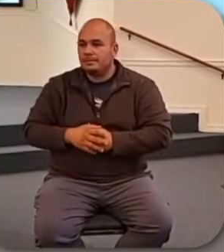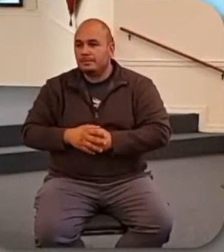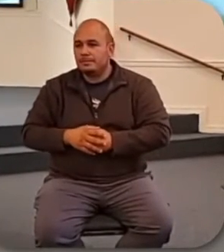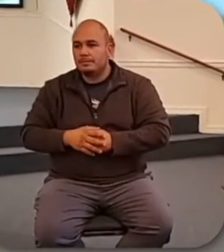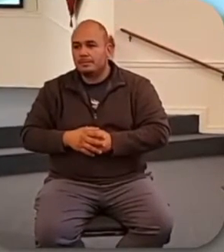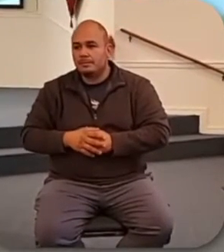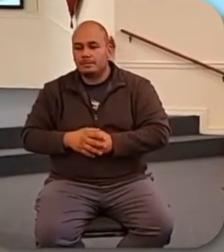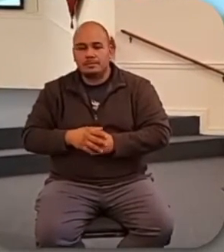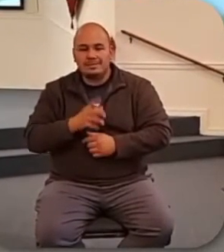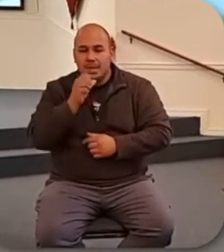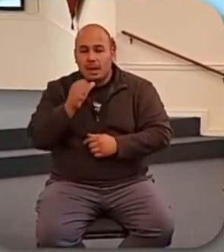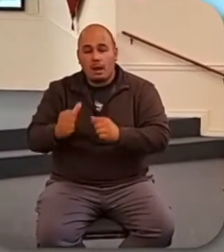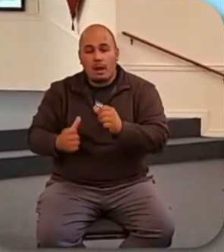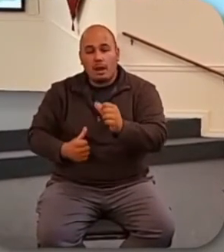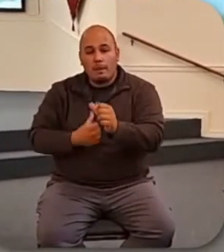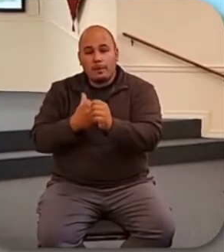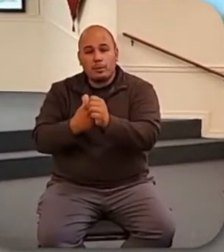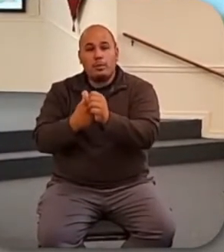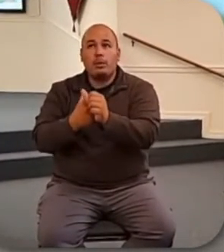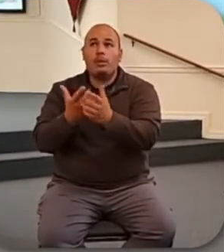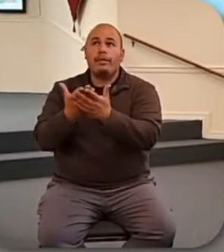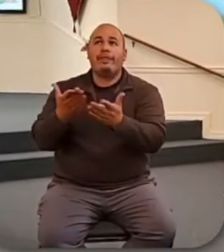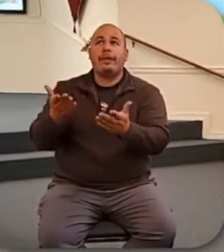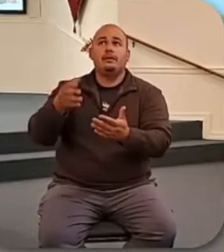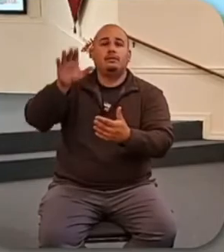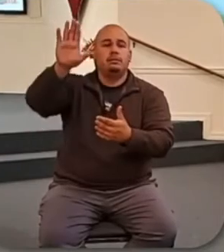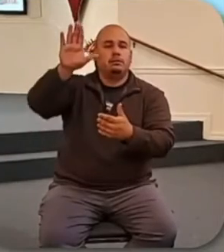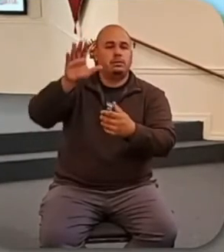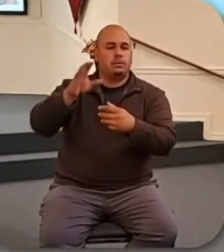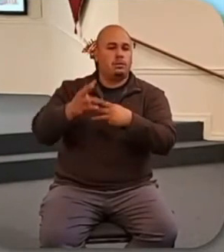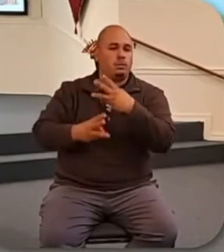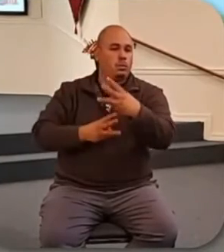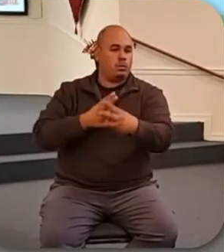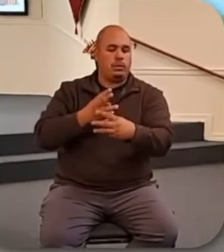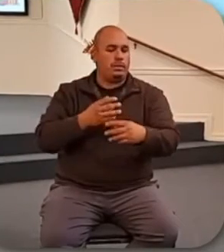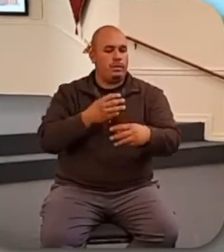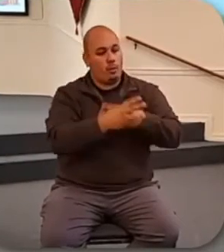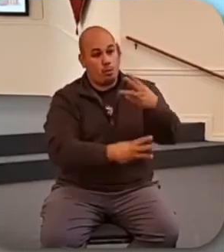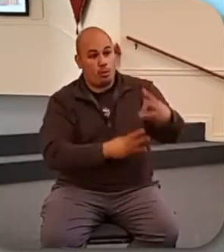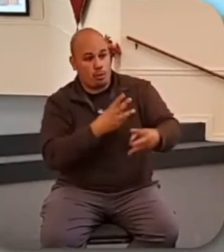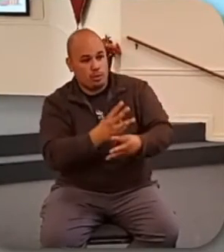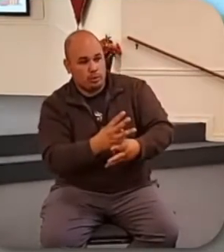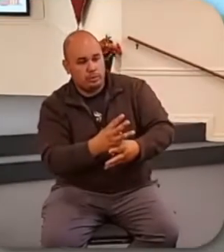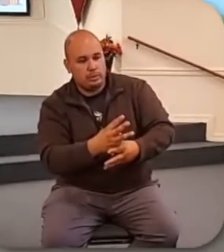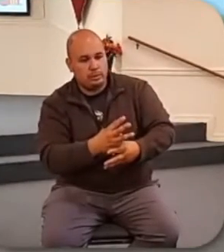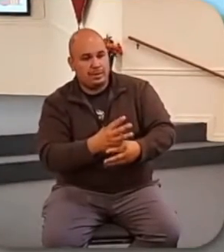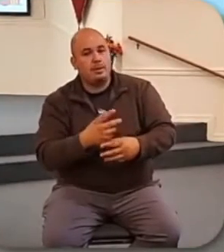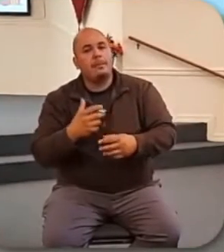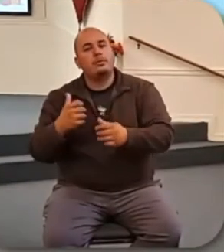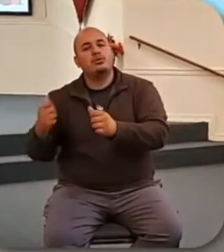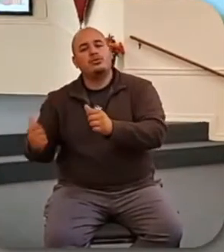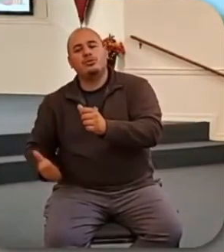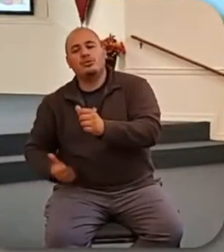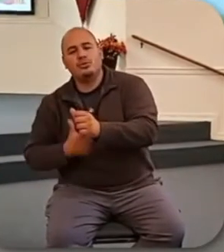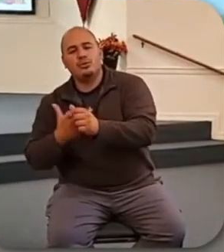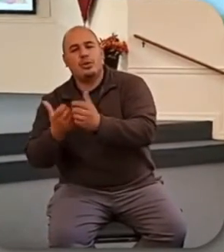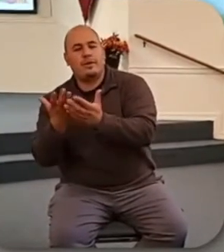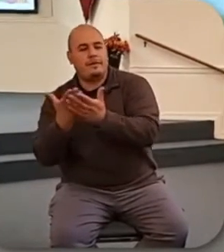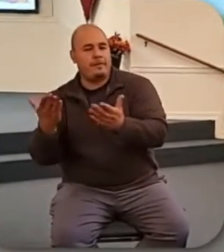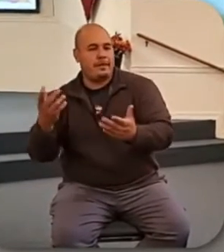not run after the things of this world like so many people do, but the things of God, the things that are important